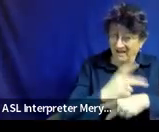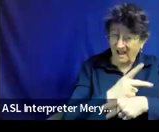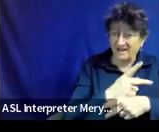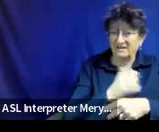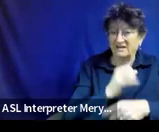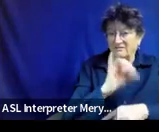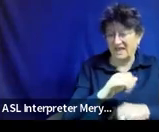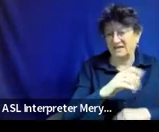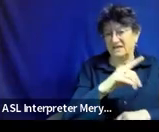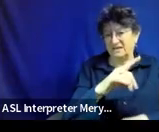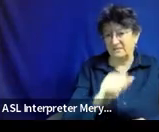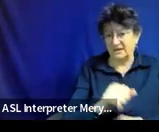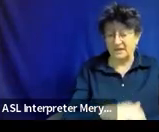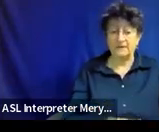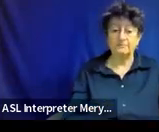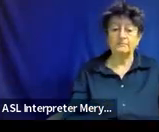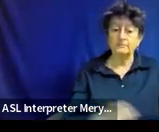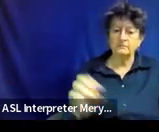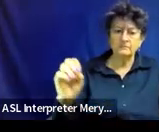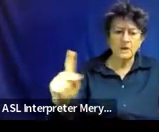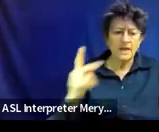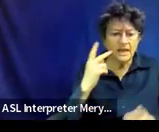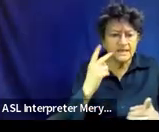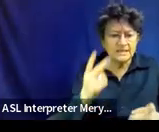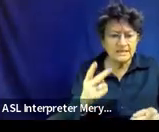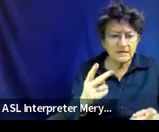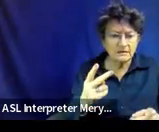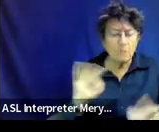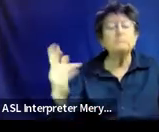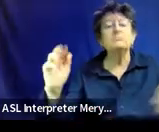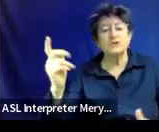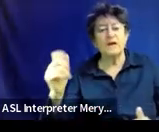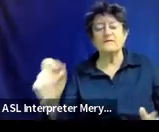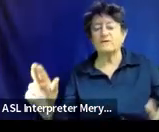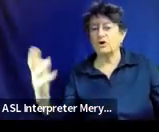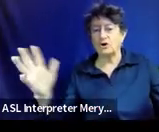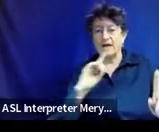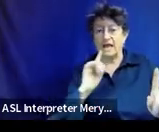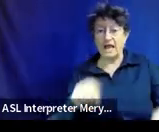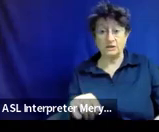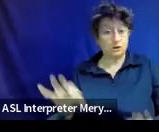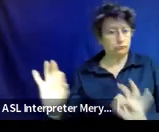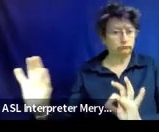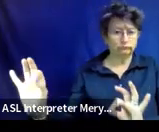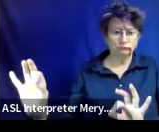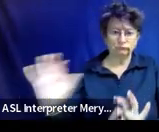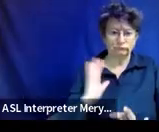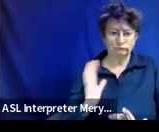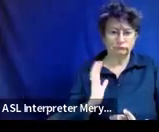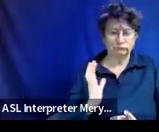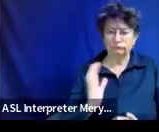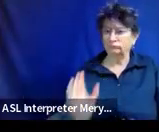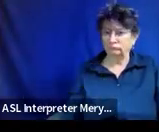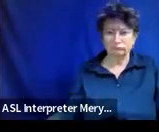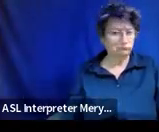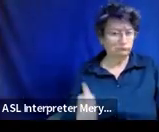Okay, I do see there's okay so Jennifer's answering the question in chat. No, that's okay. It's all good.